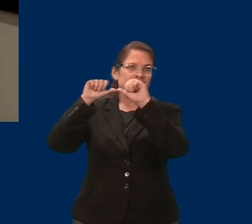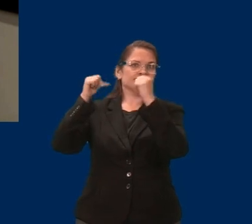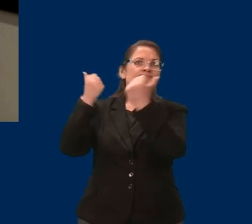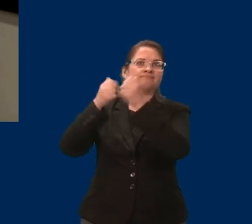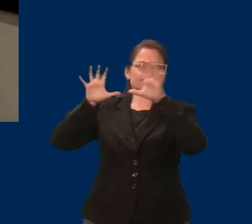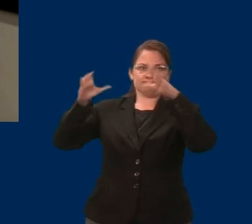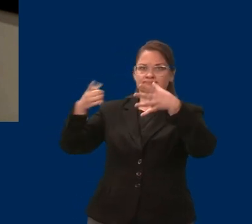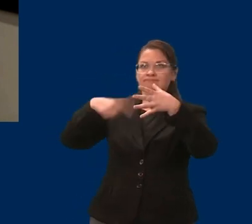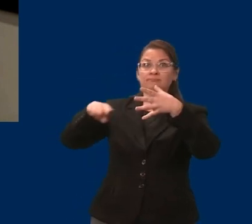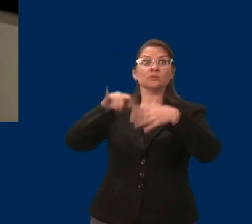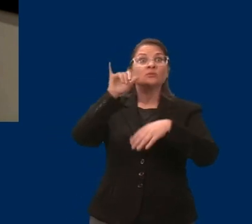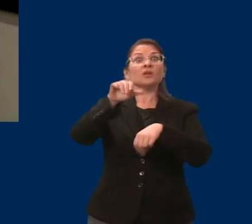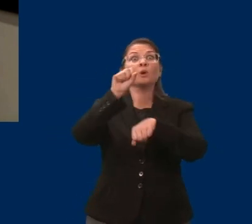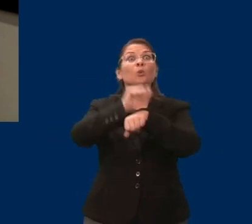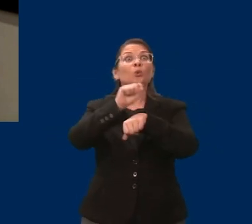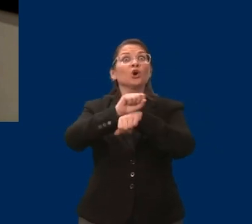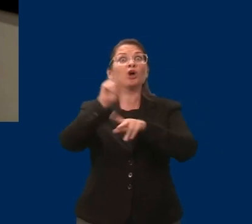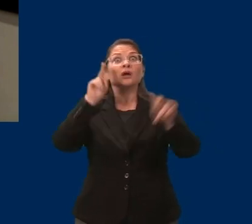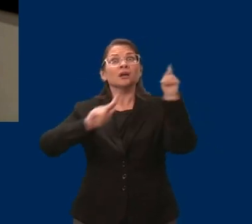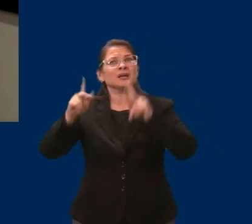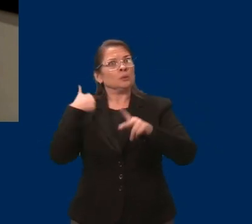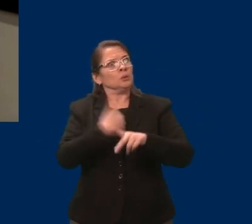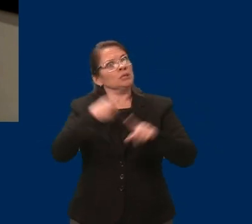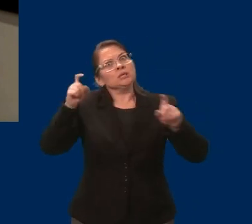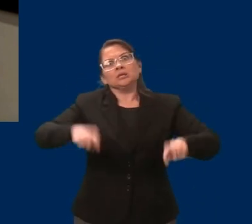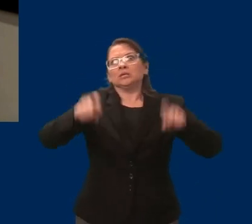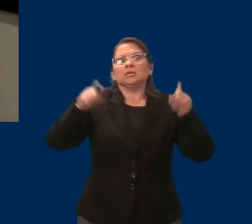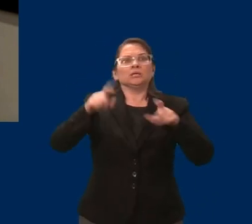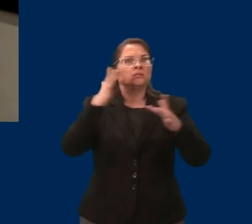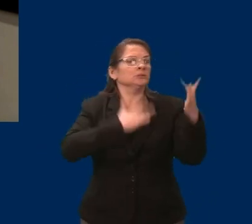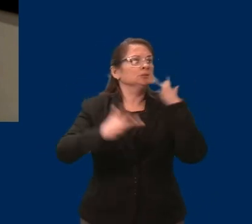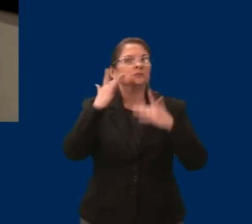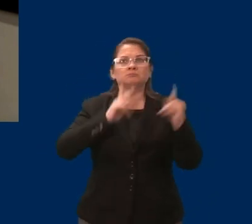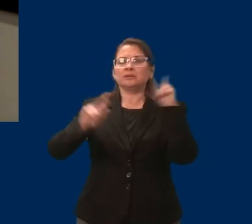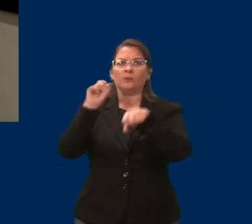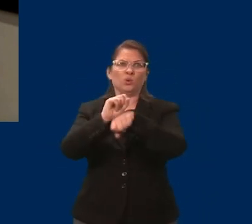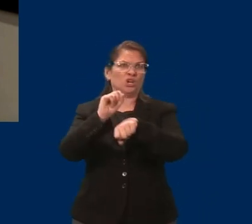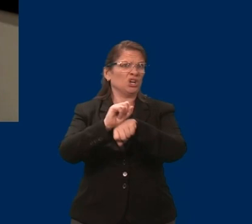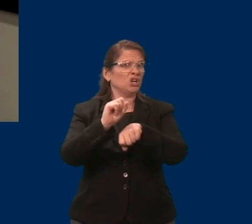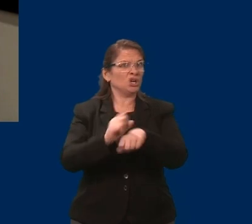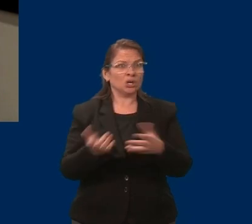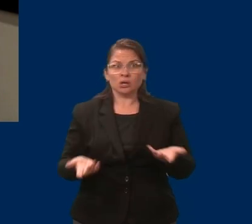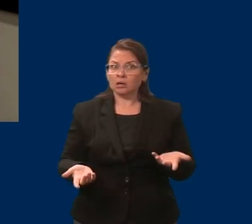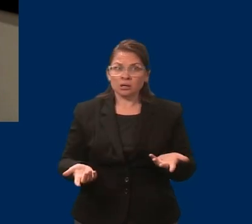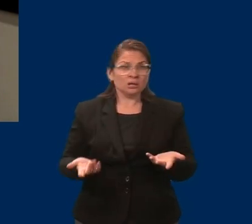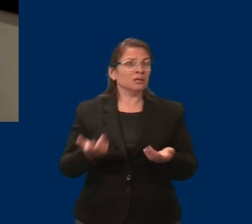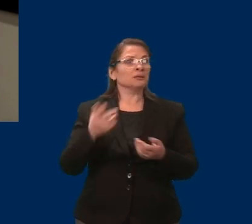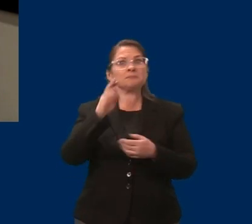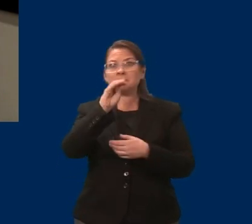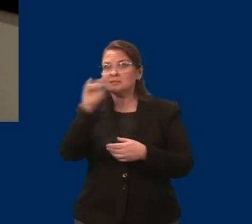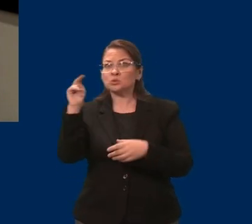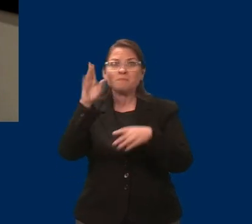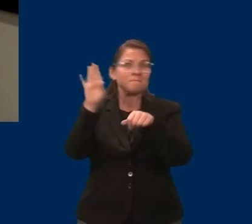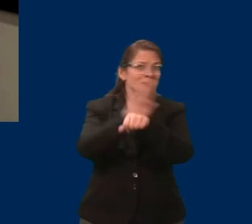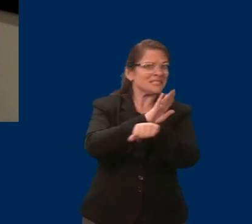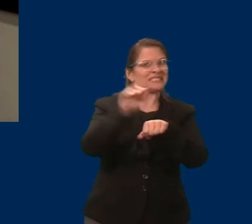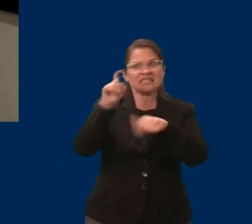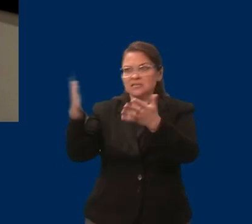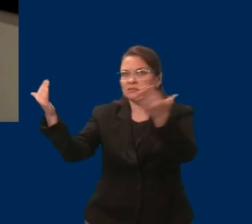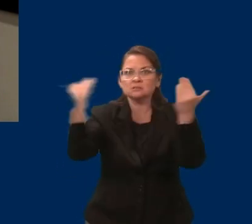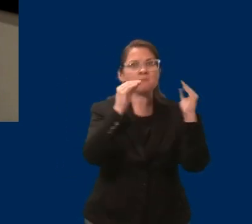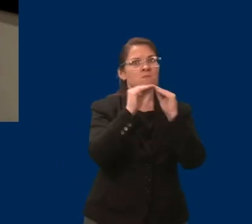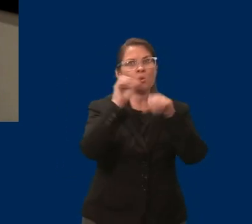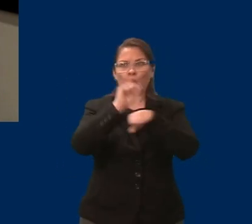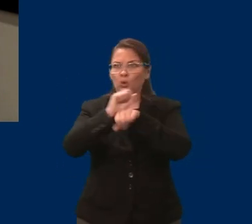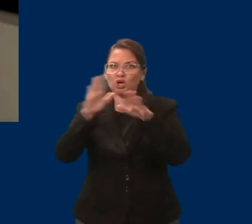working in the state of Minnesota. There's the unemployment rates low. Companies, major companies, anybody, they're saying, bring us the workers, right? But if